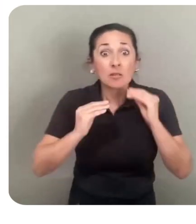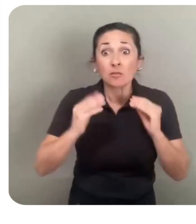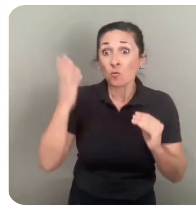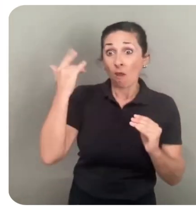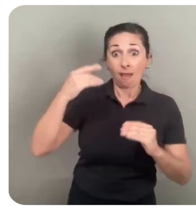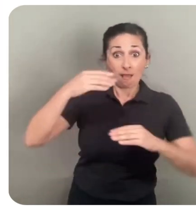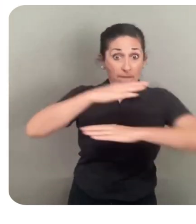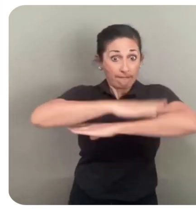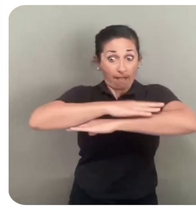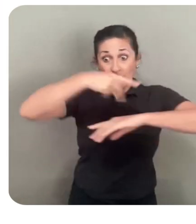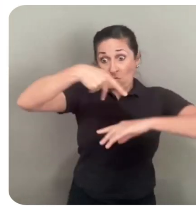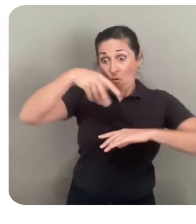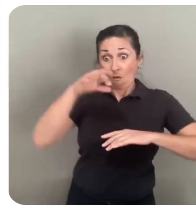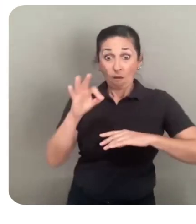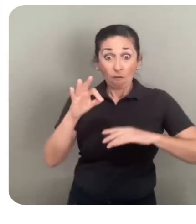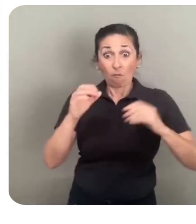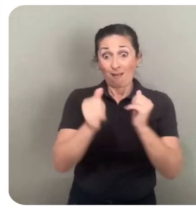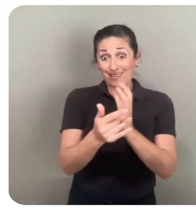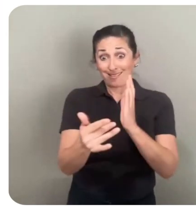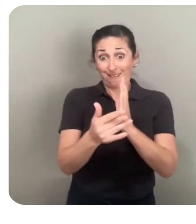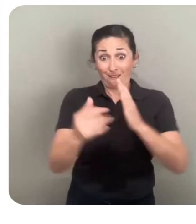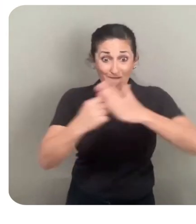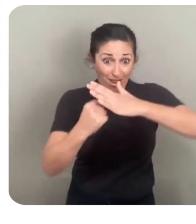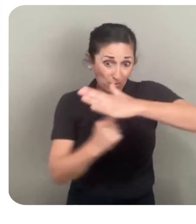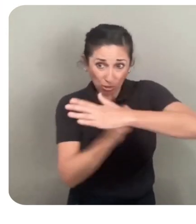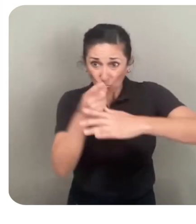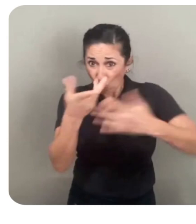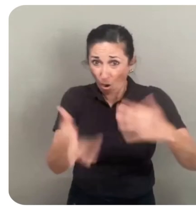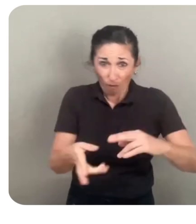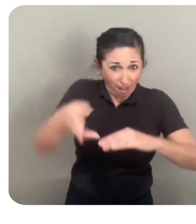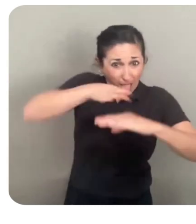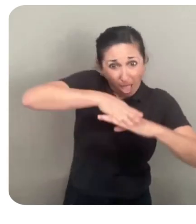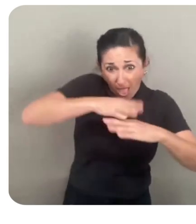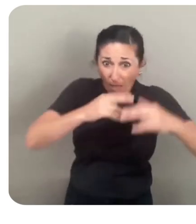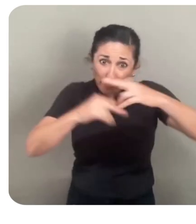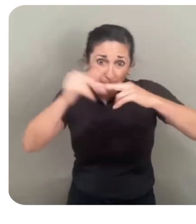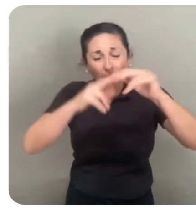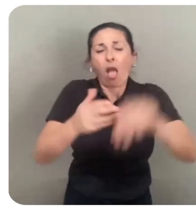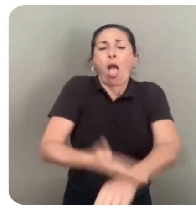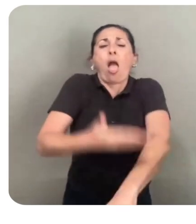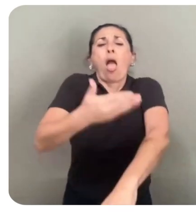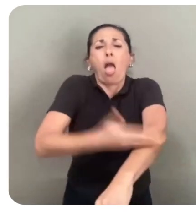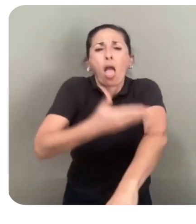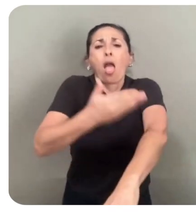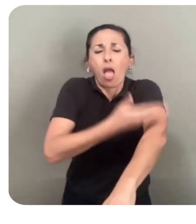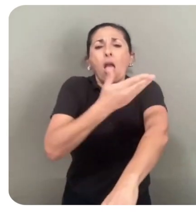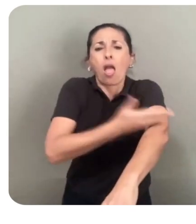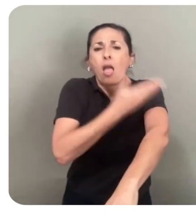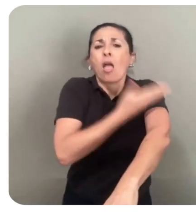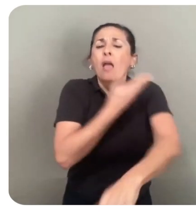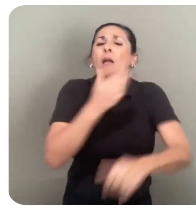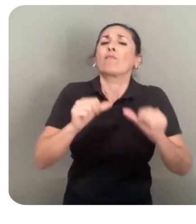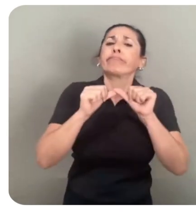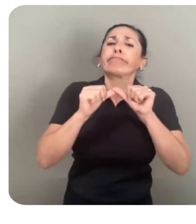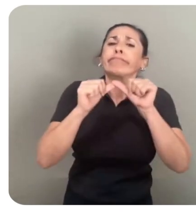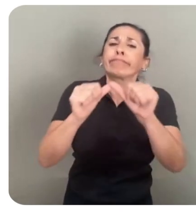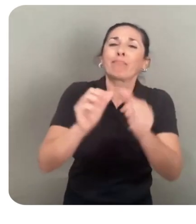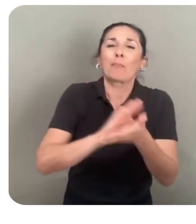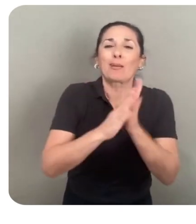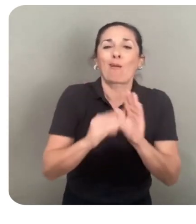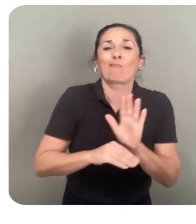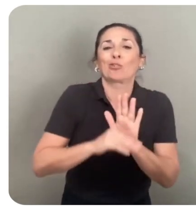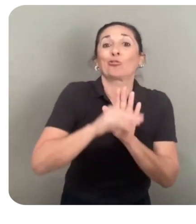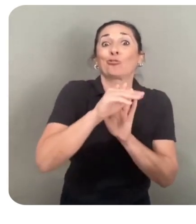platforms and technology foundations you build on top of are constantly improving and maturing. For over a